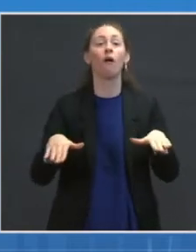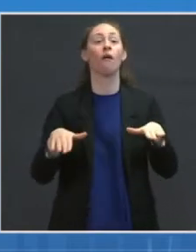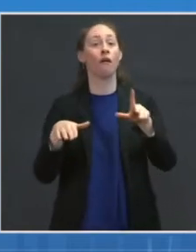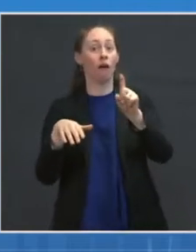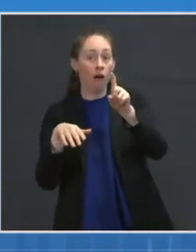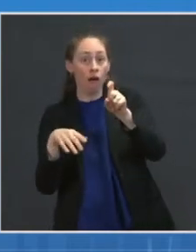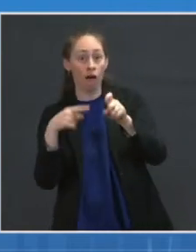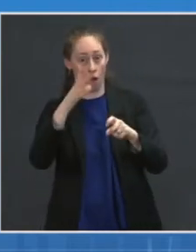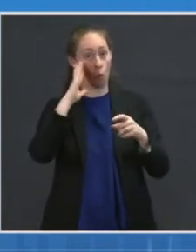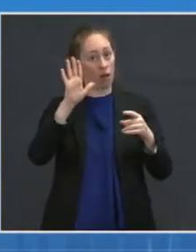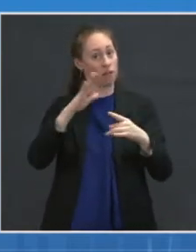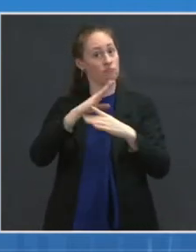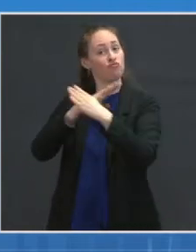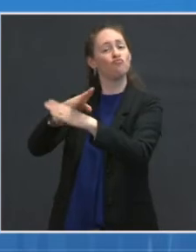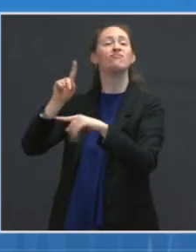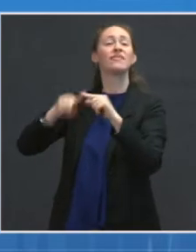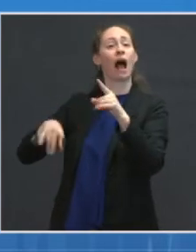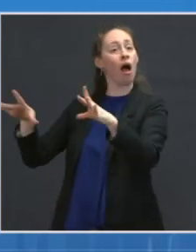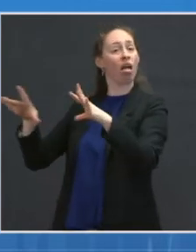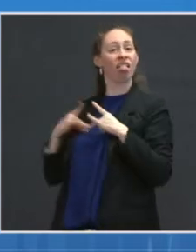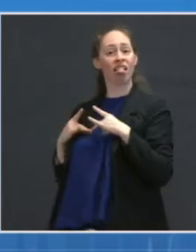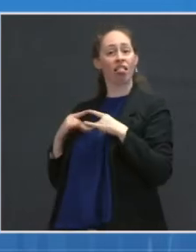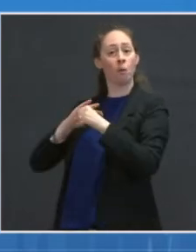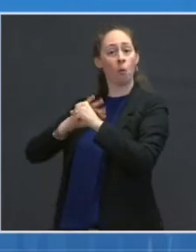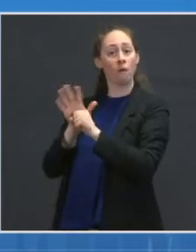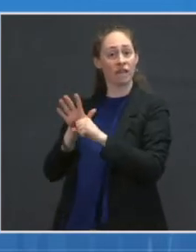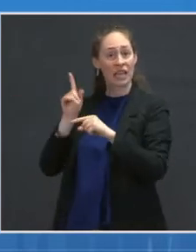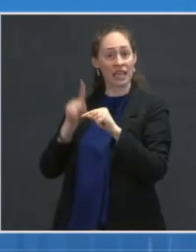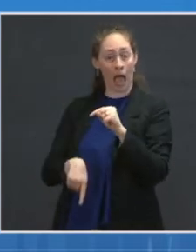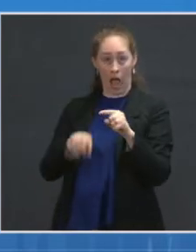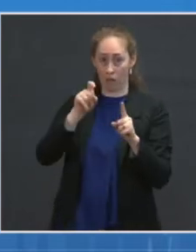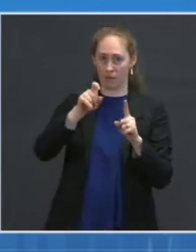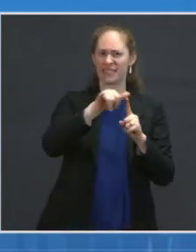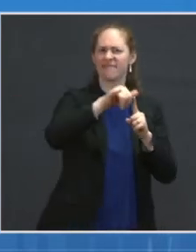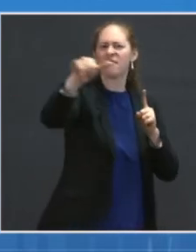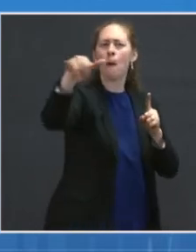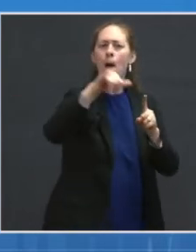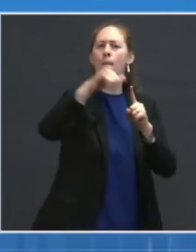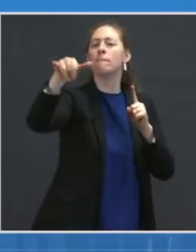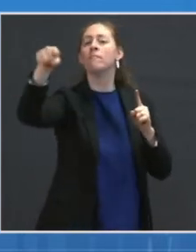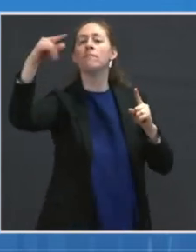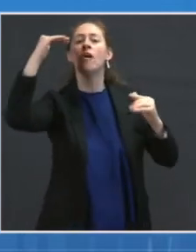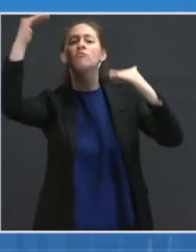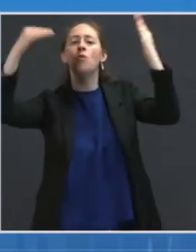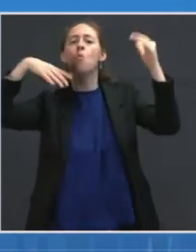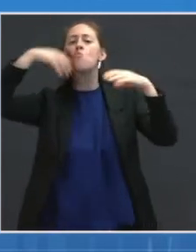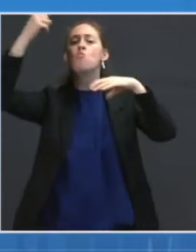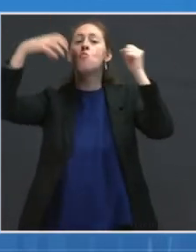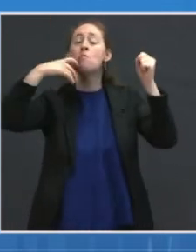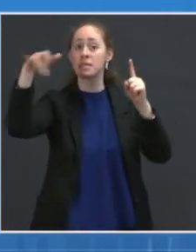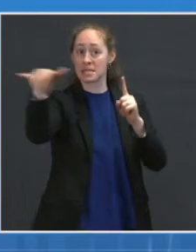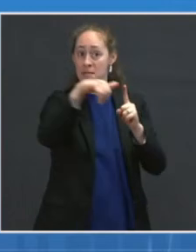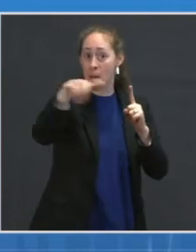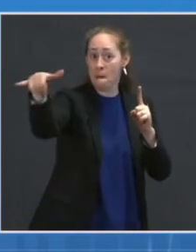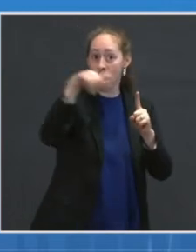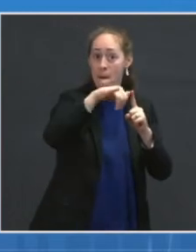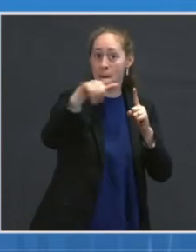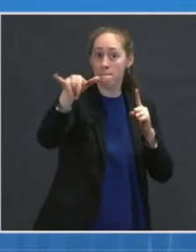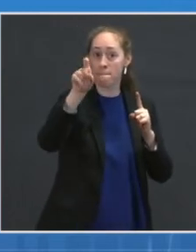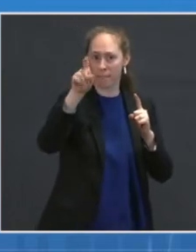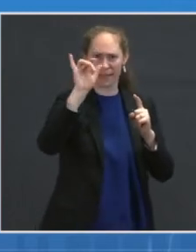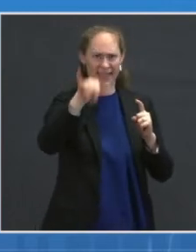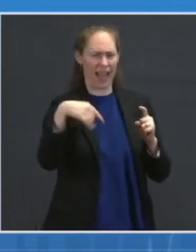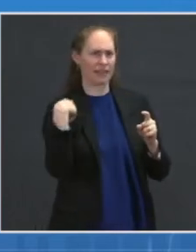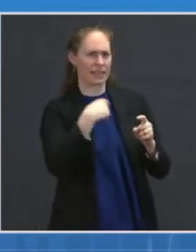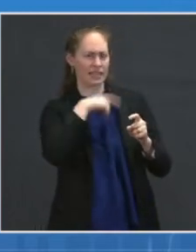that's comparable or not inferior to the immune response that we know is associated with